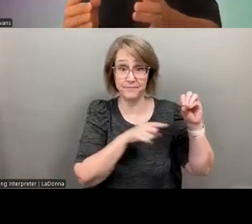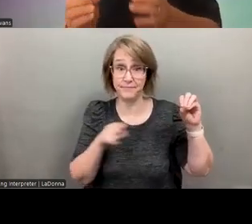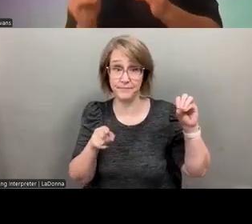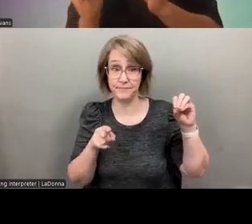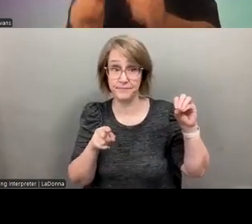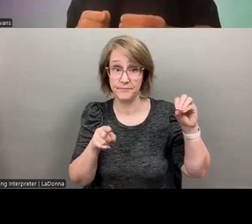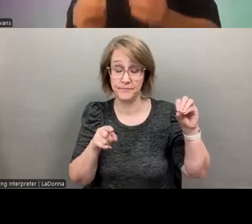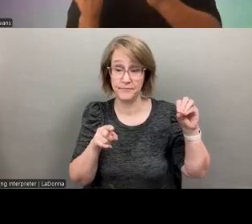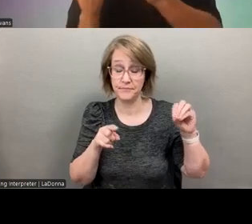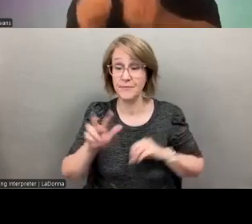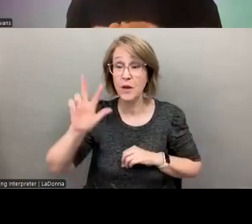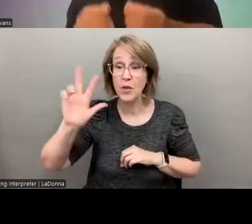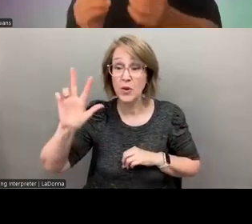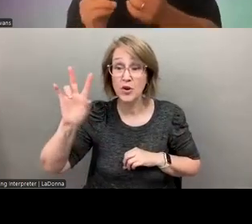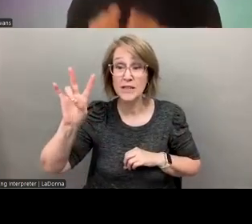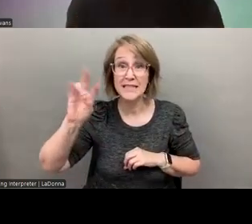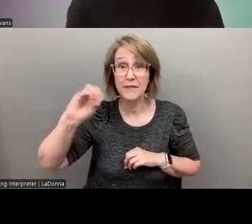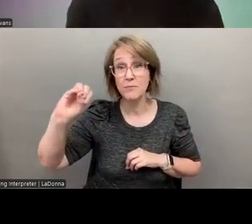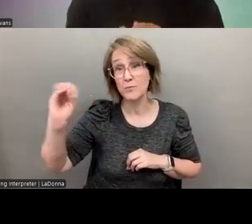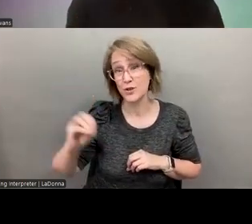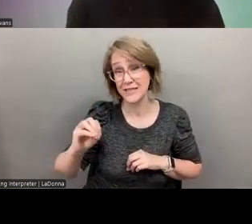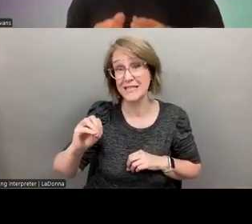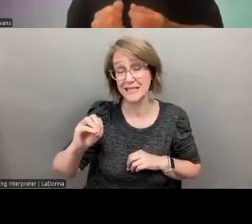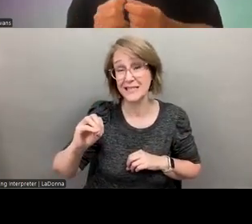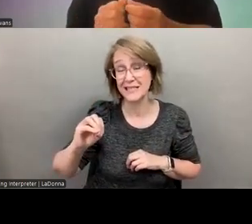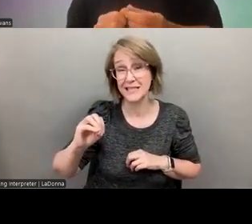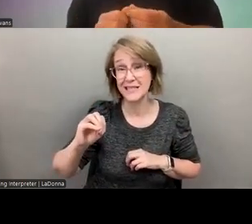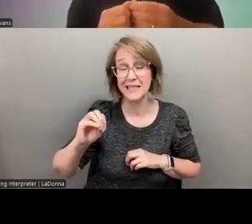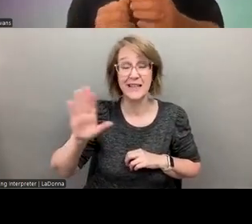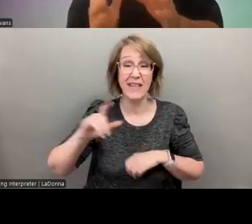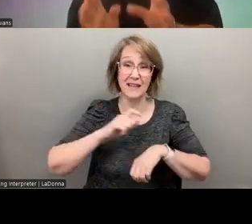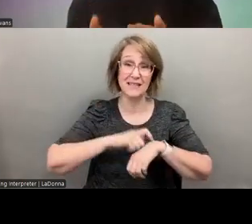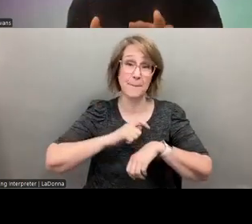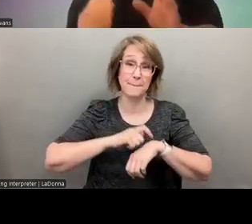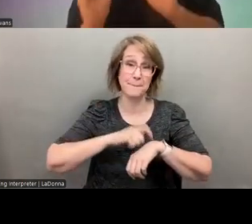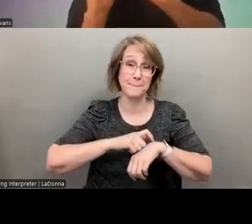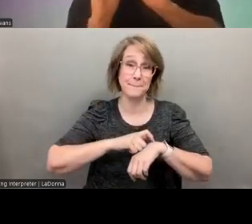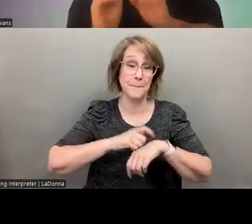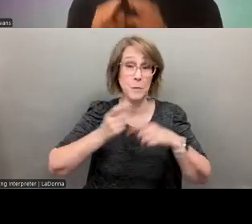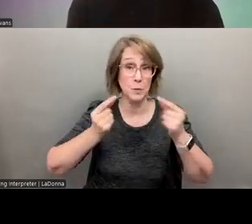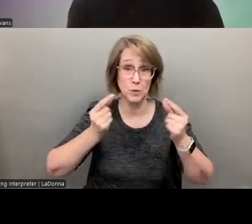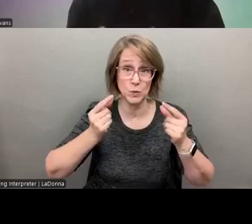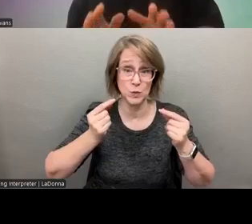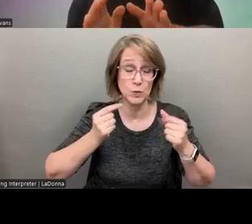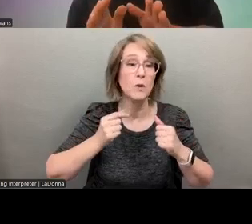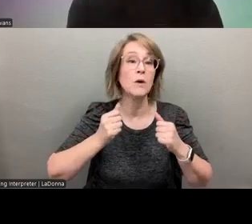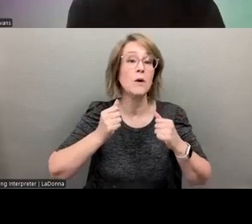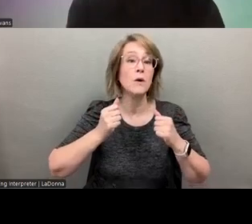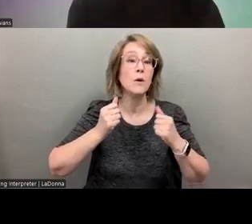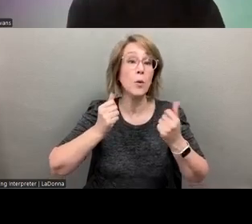time, 37% of that is spent literally waiting